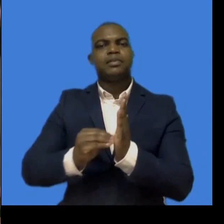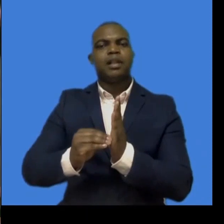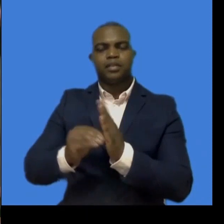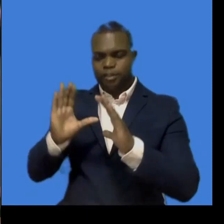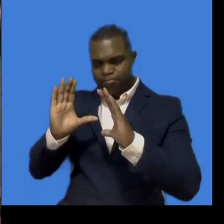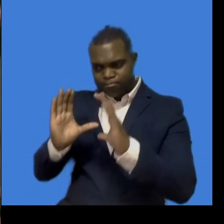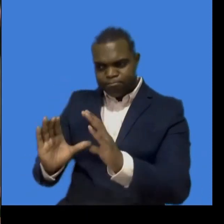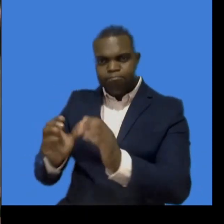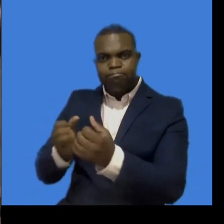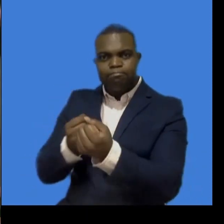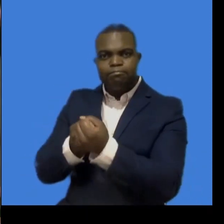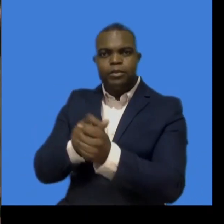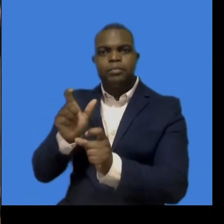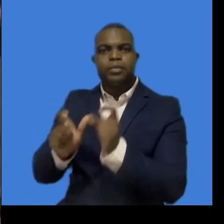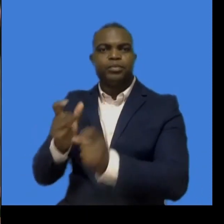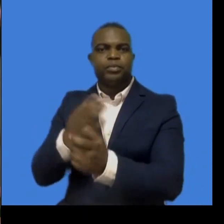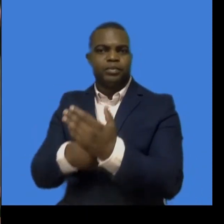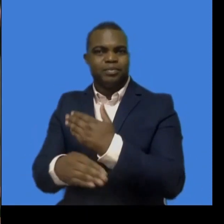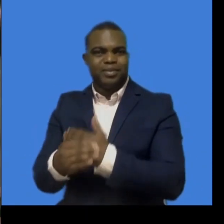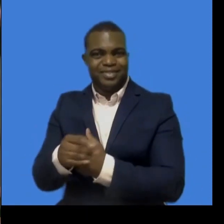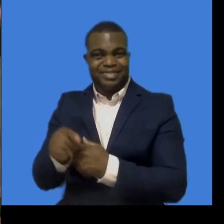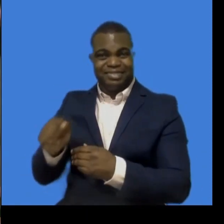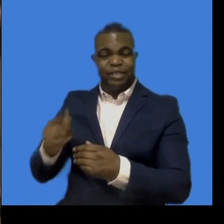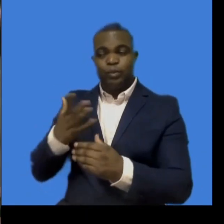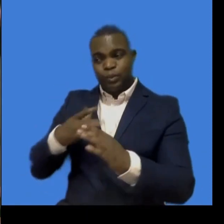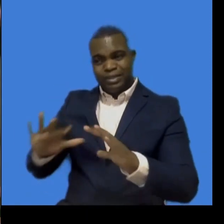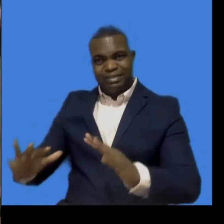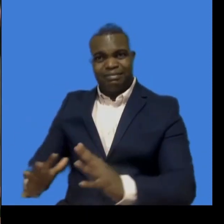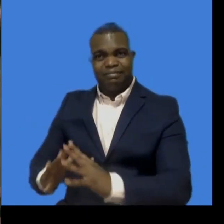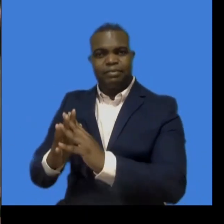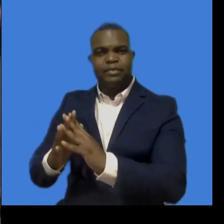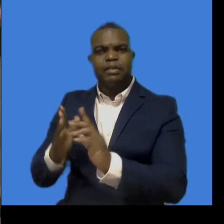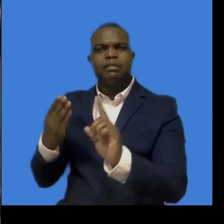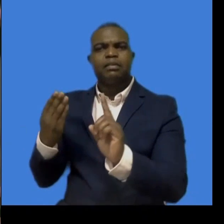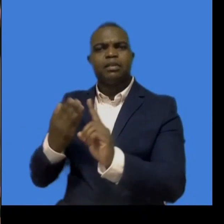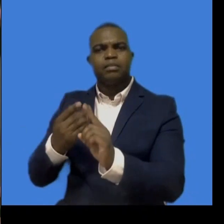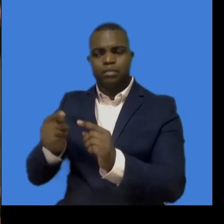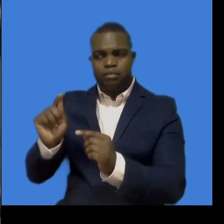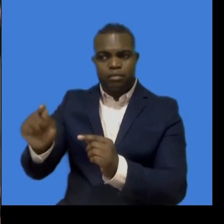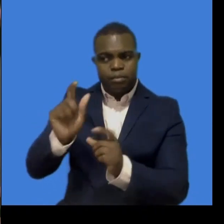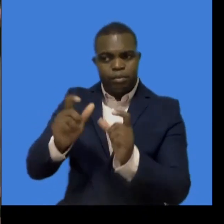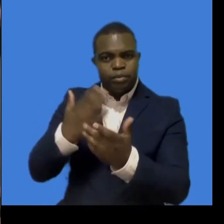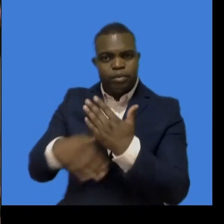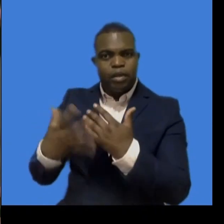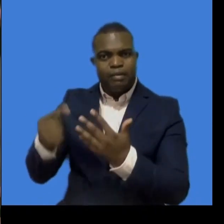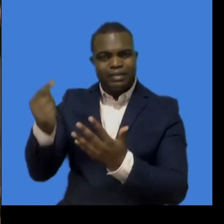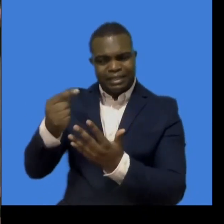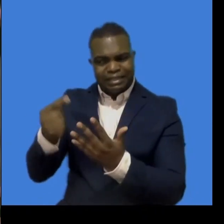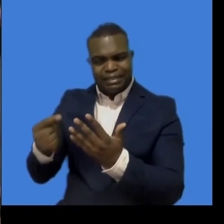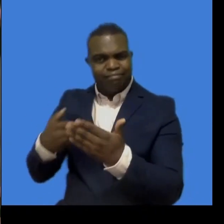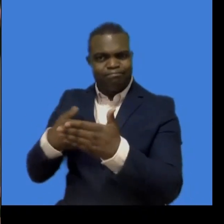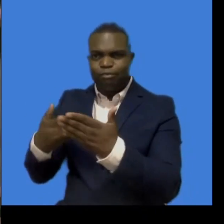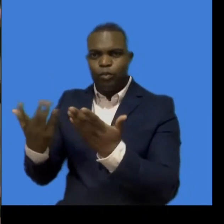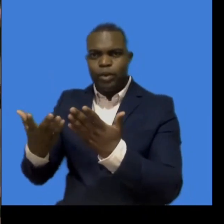a new bill has been drafted, which includes an independent monitoring mechanism as an oversight body